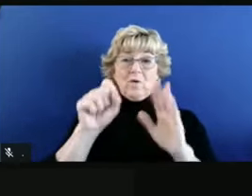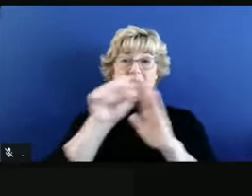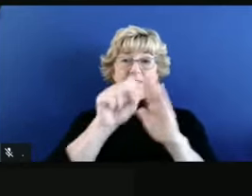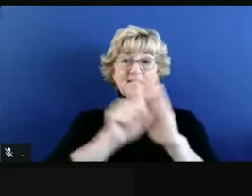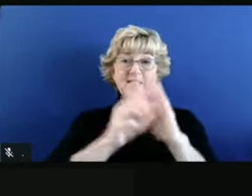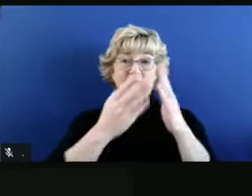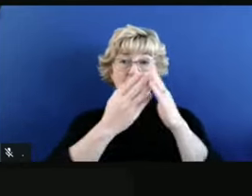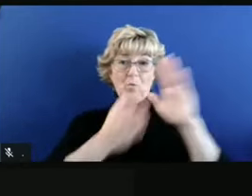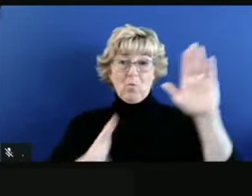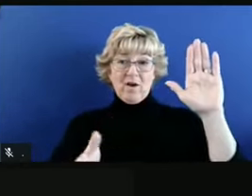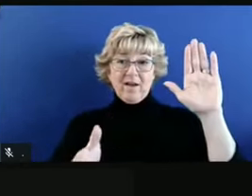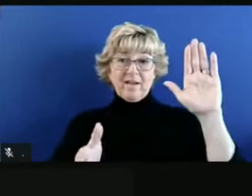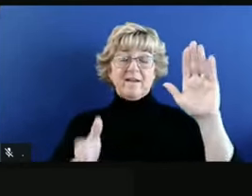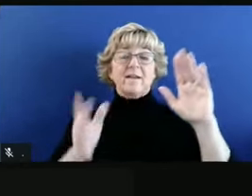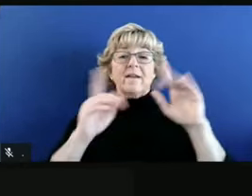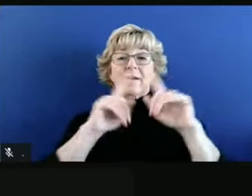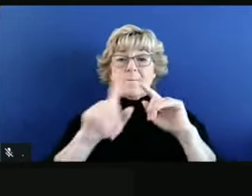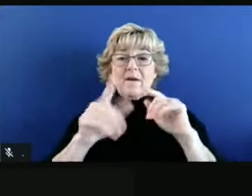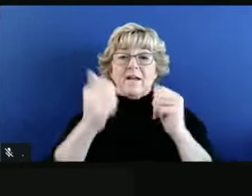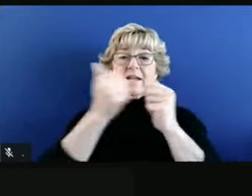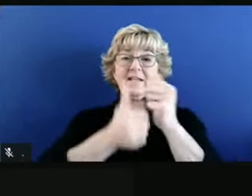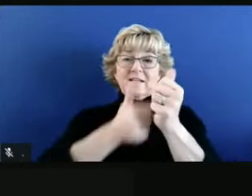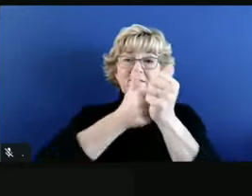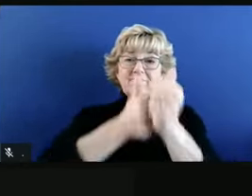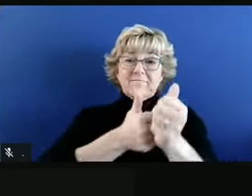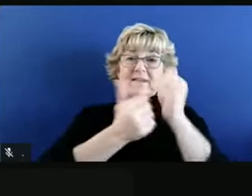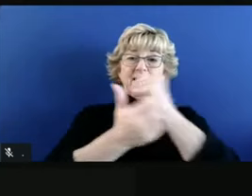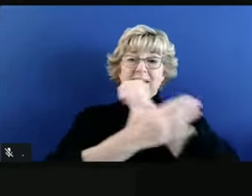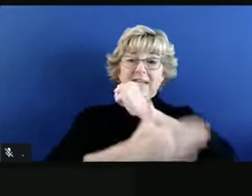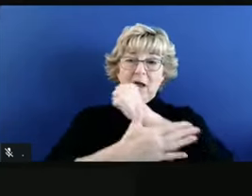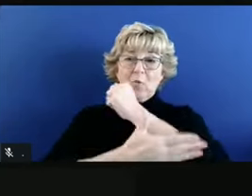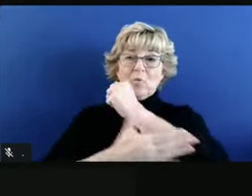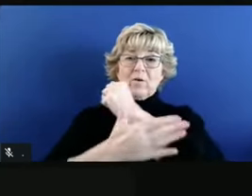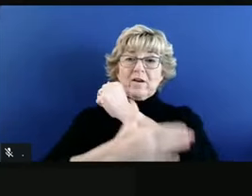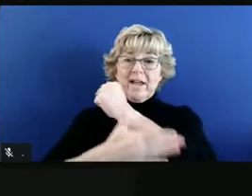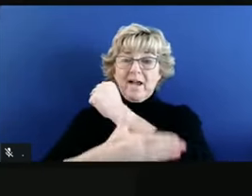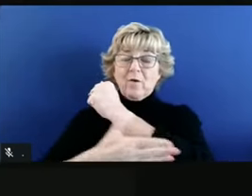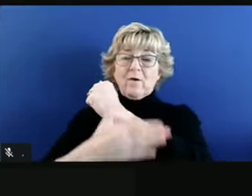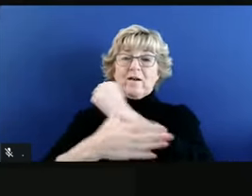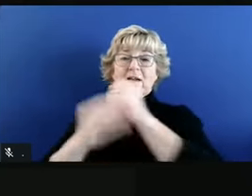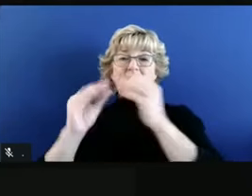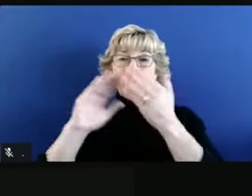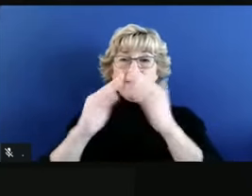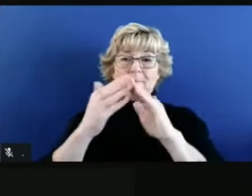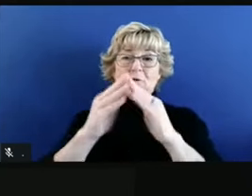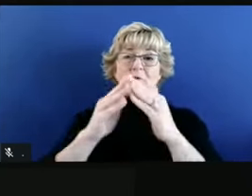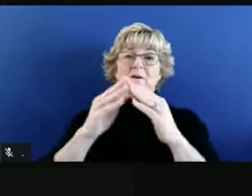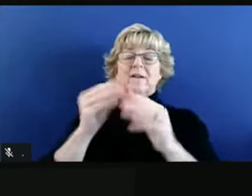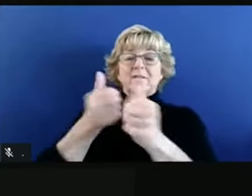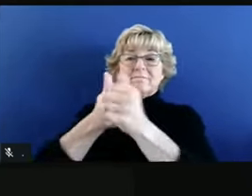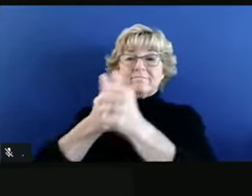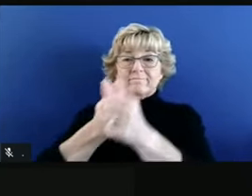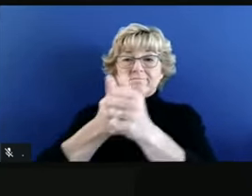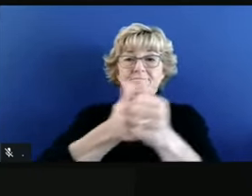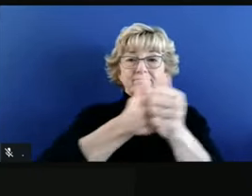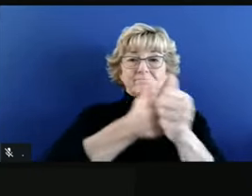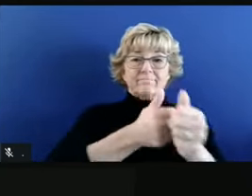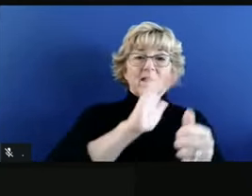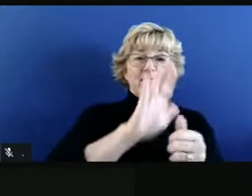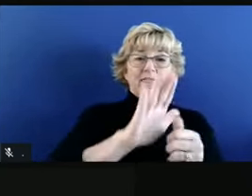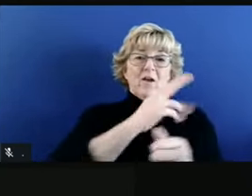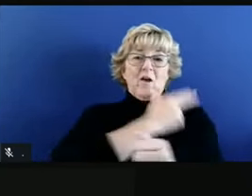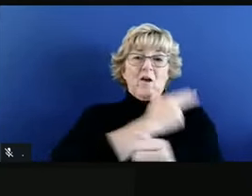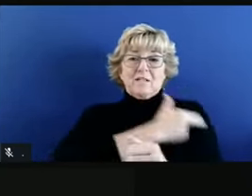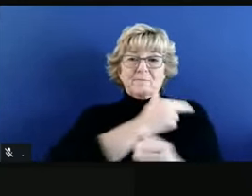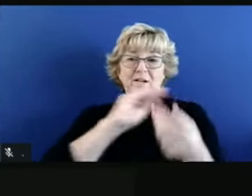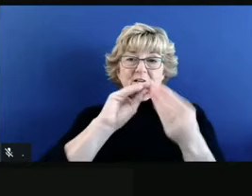frankly, county by county, community by community, hospital system by hospital system, to make sure that they have what